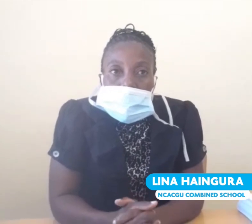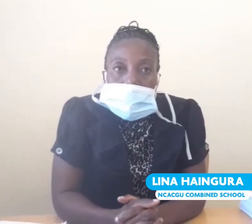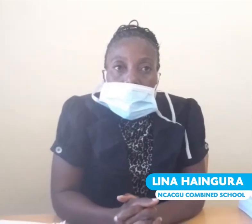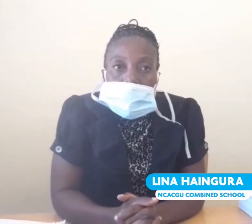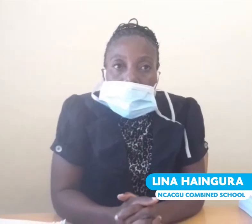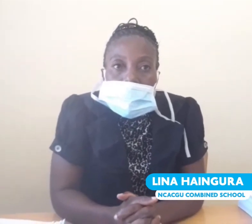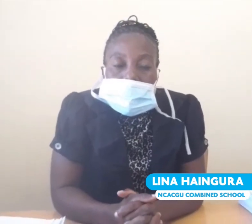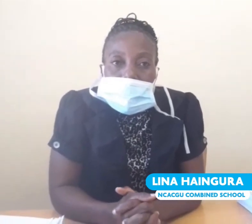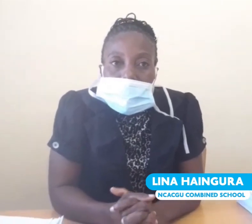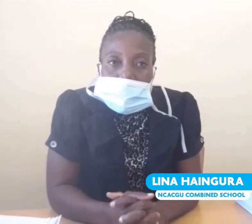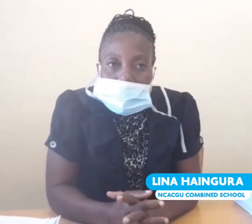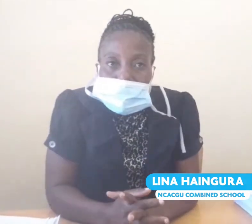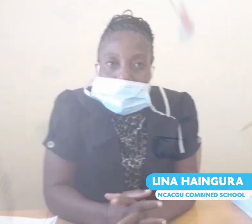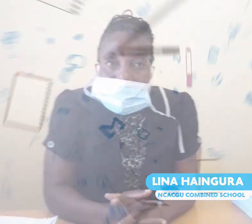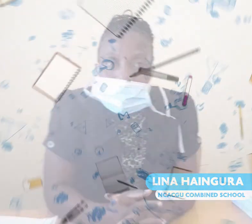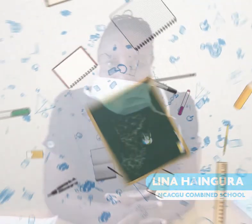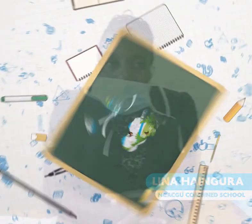yeah nothing very much for time here